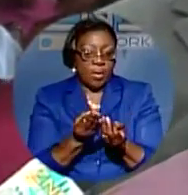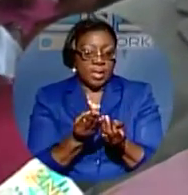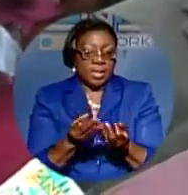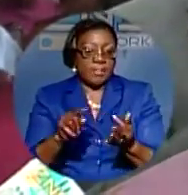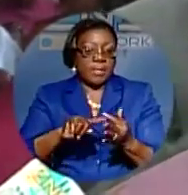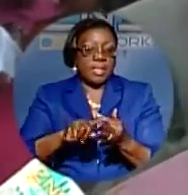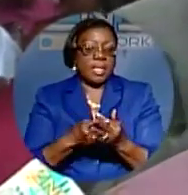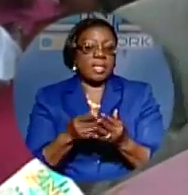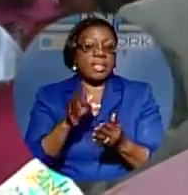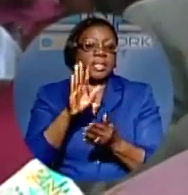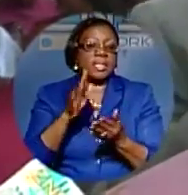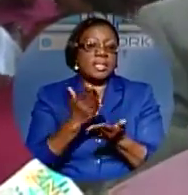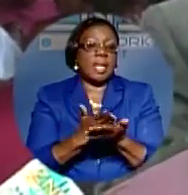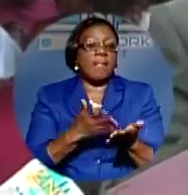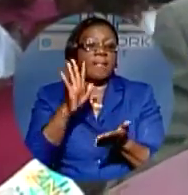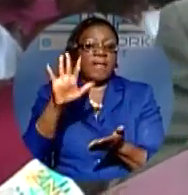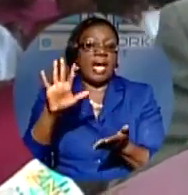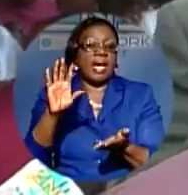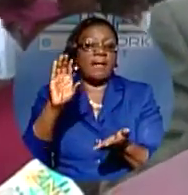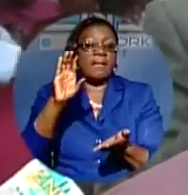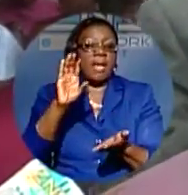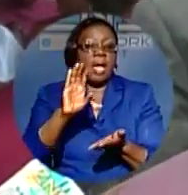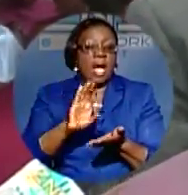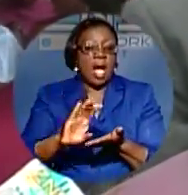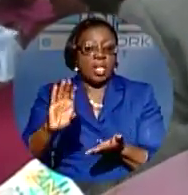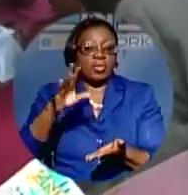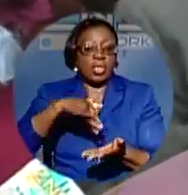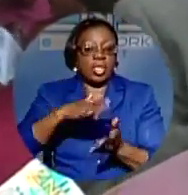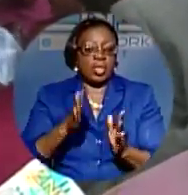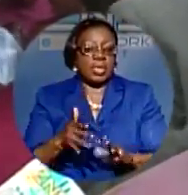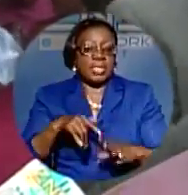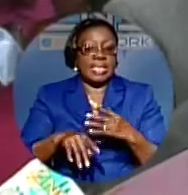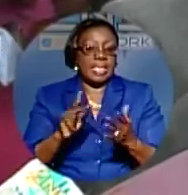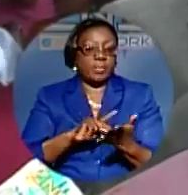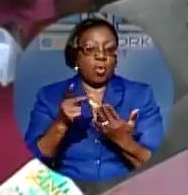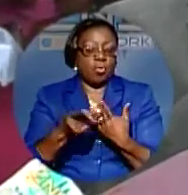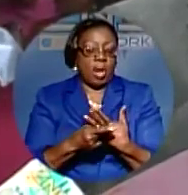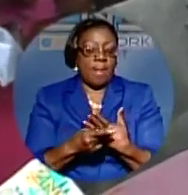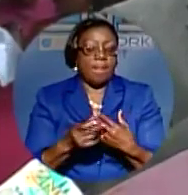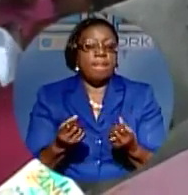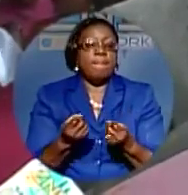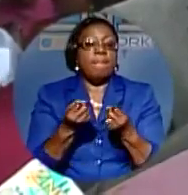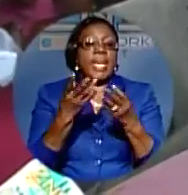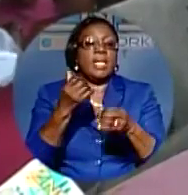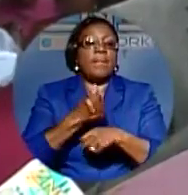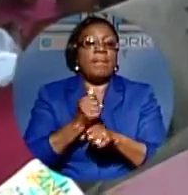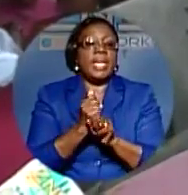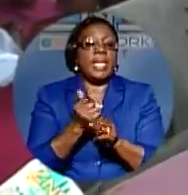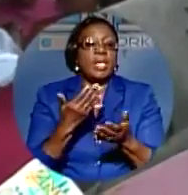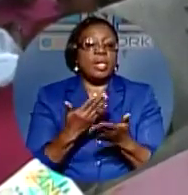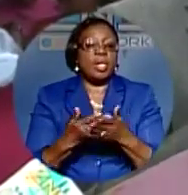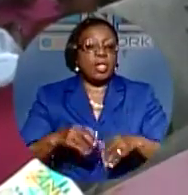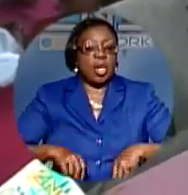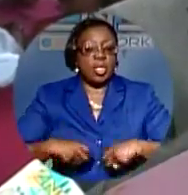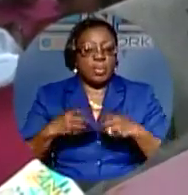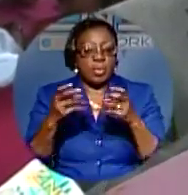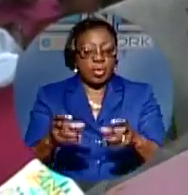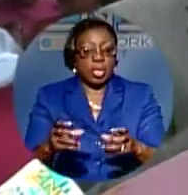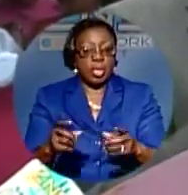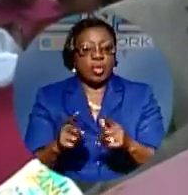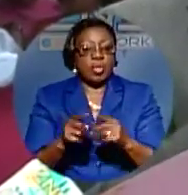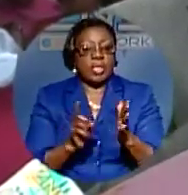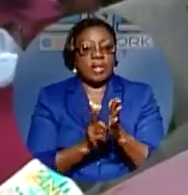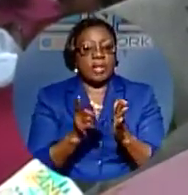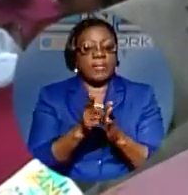Ranger program, many of whom are making valuable contributions to the development of their country. Today,